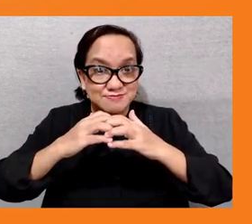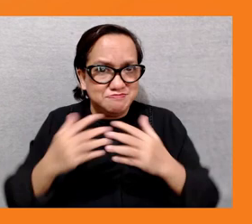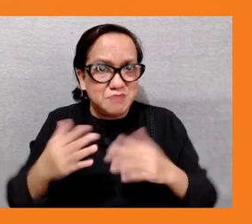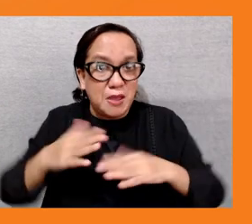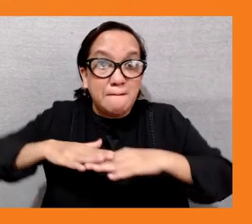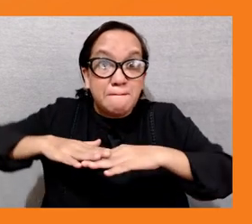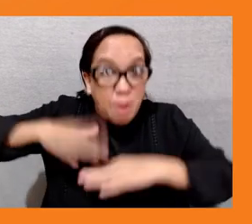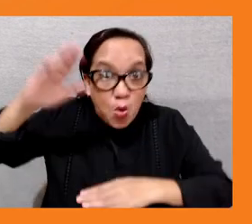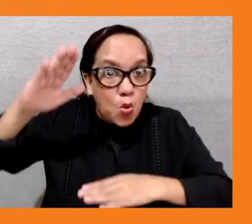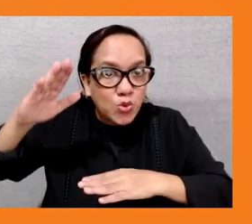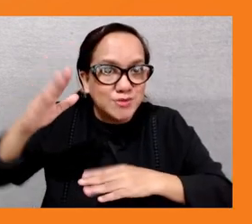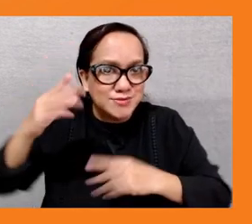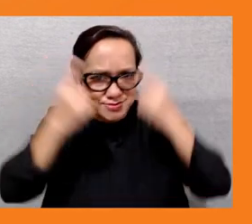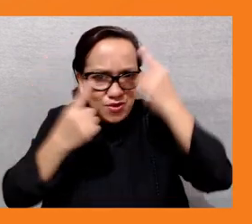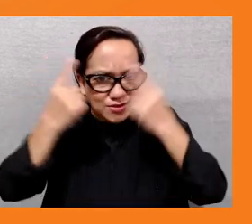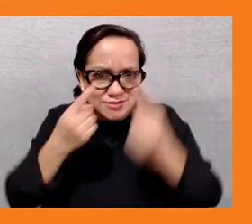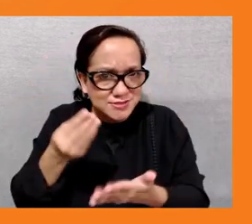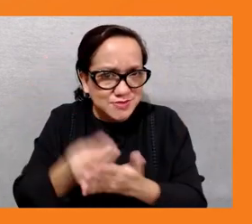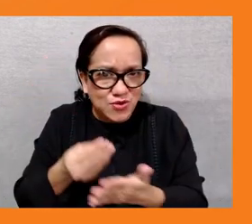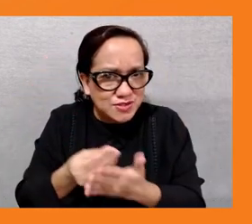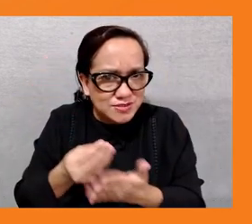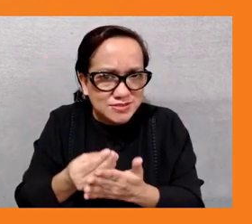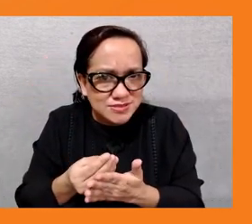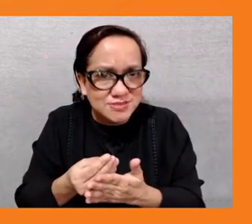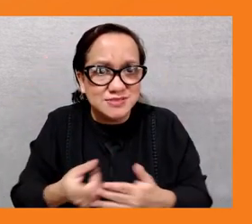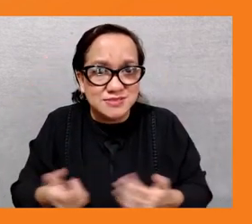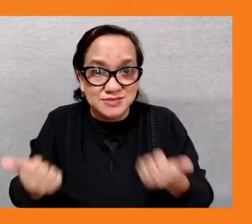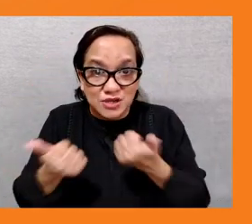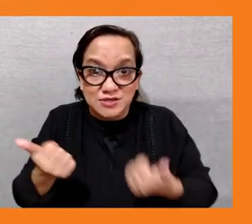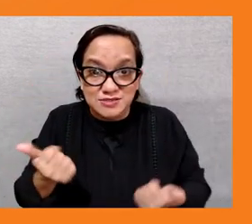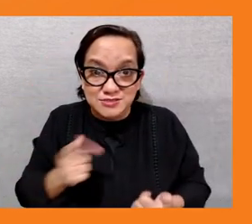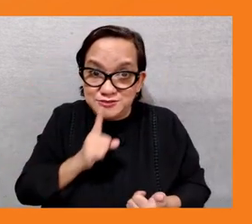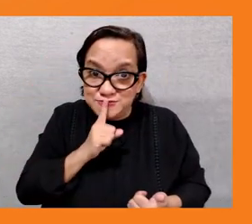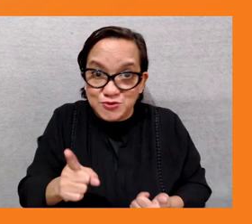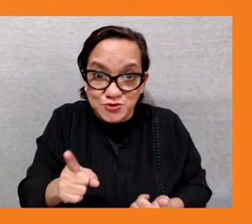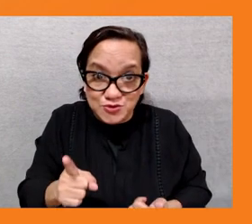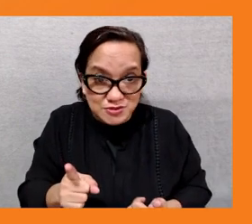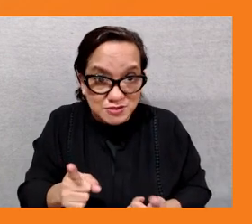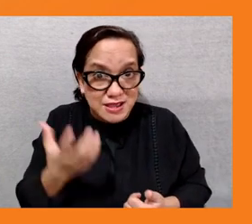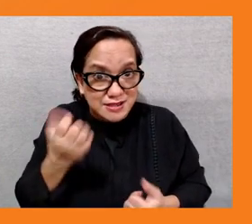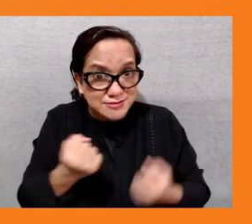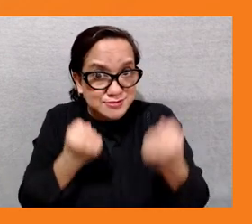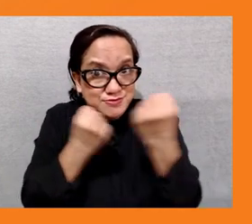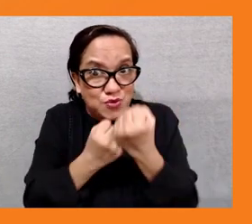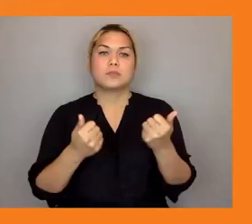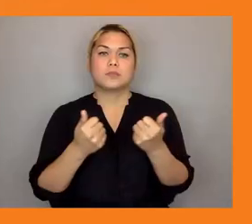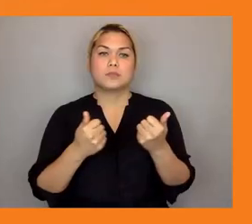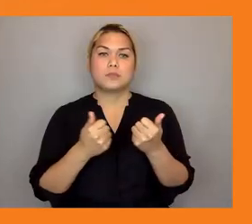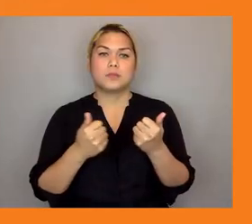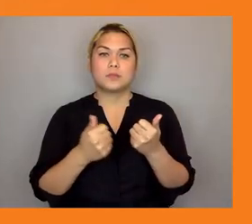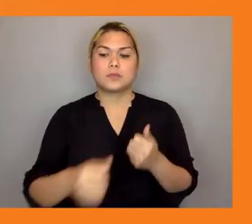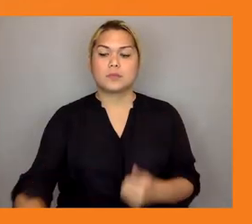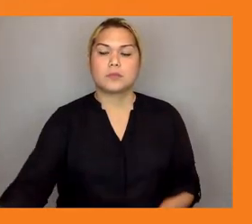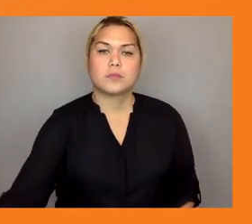instruments that support institutional strengthening just to give one concrete example but for example using carbon taxes to finance